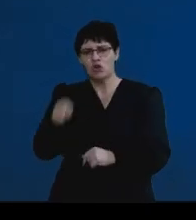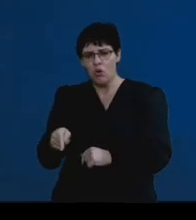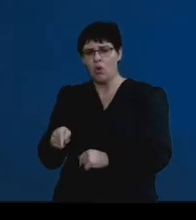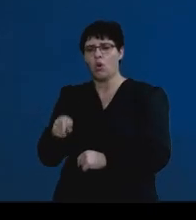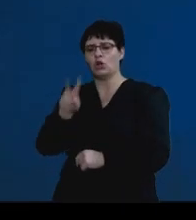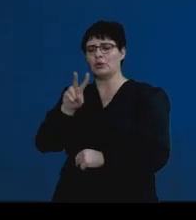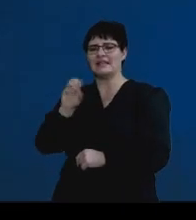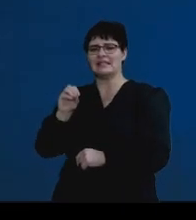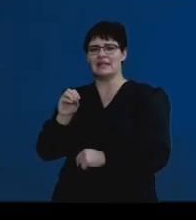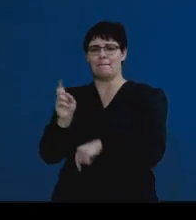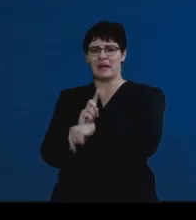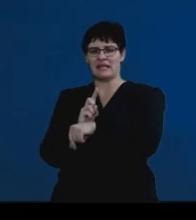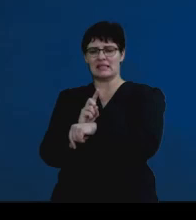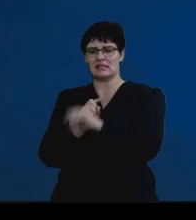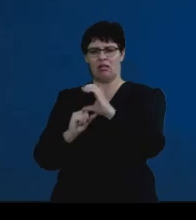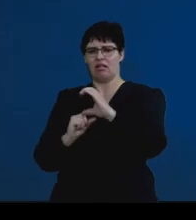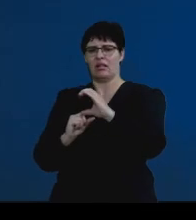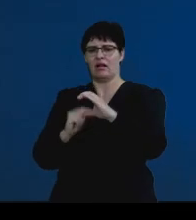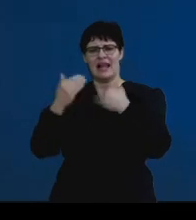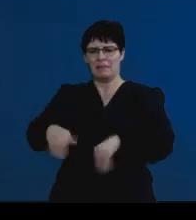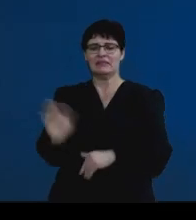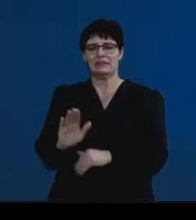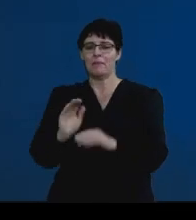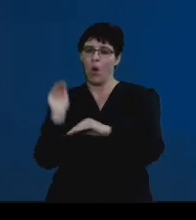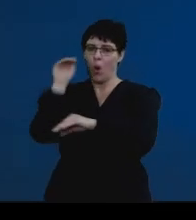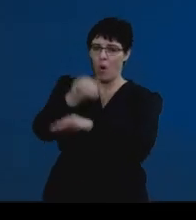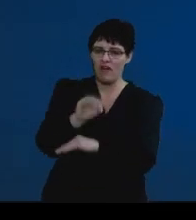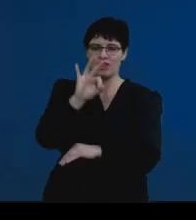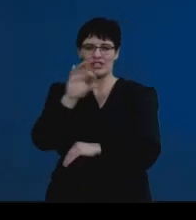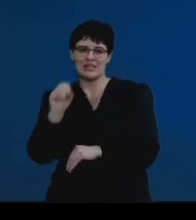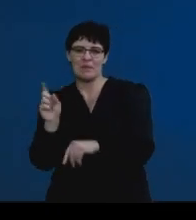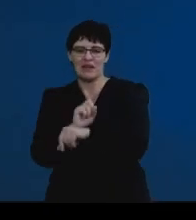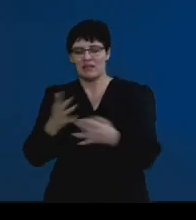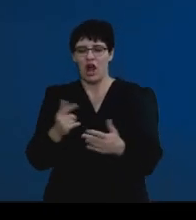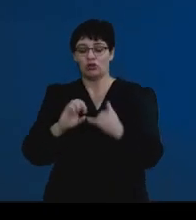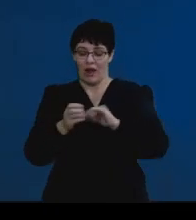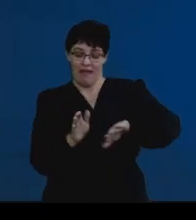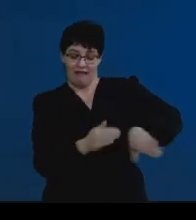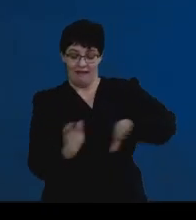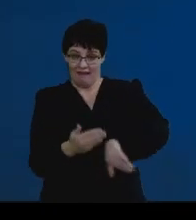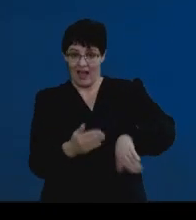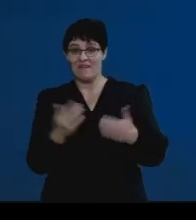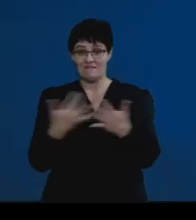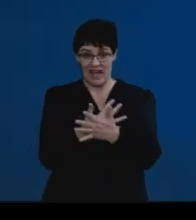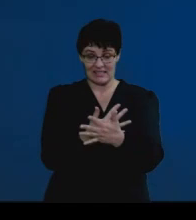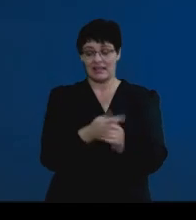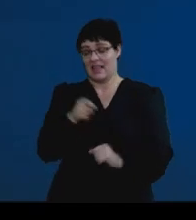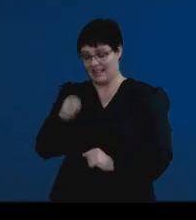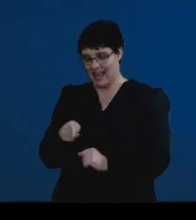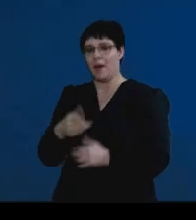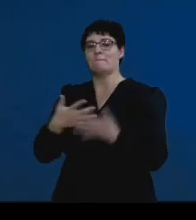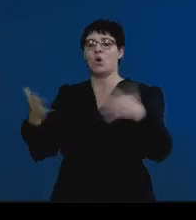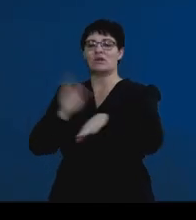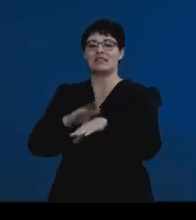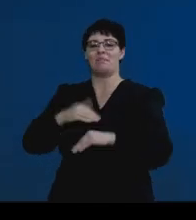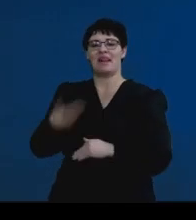than 20 minutes to finish this. And often, that's the guide to trying to finish section A and B in a quicker time and